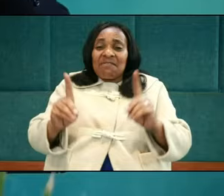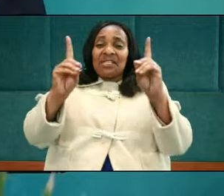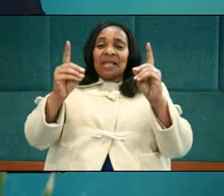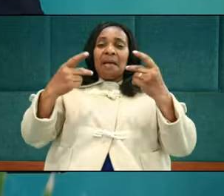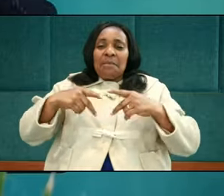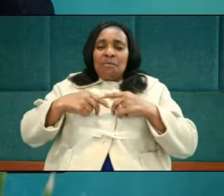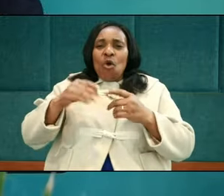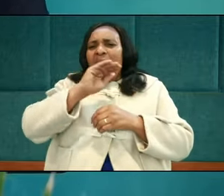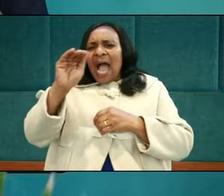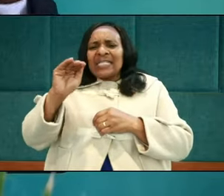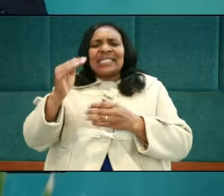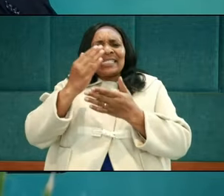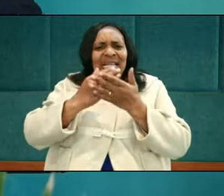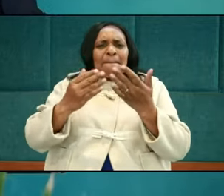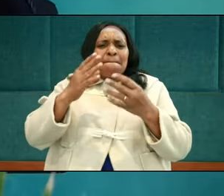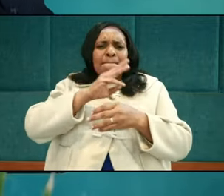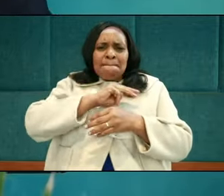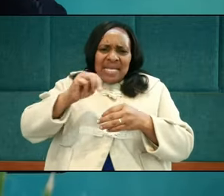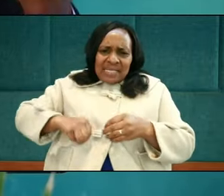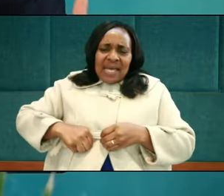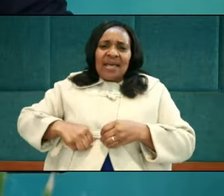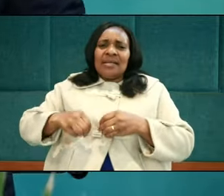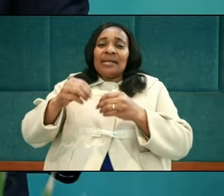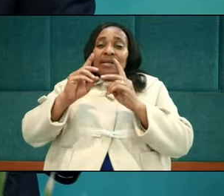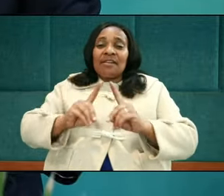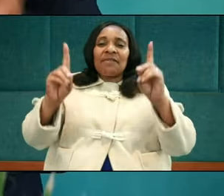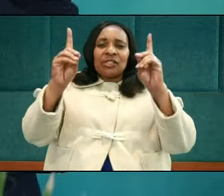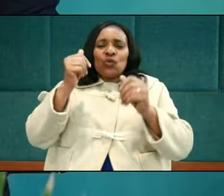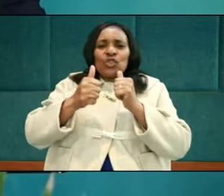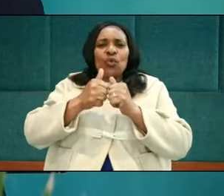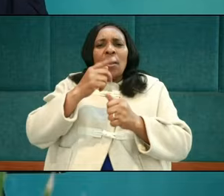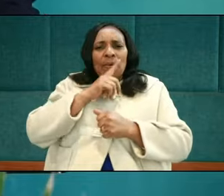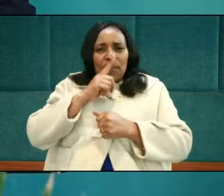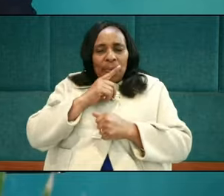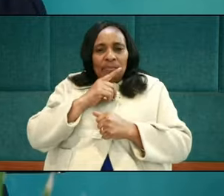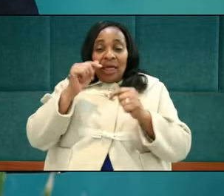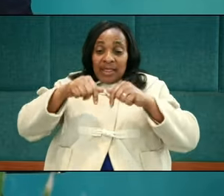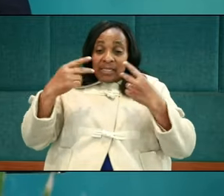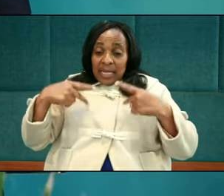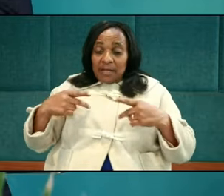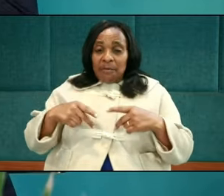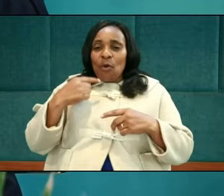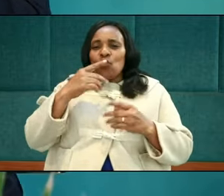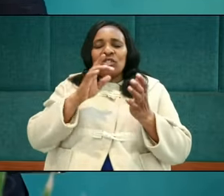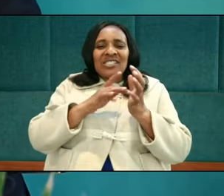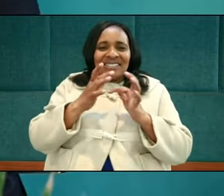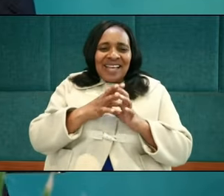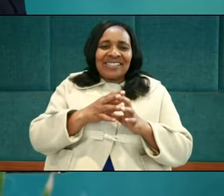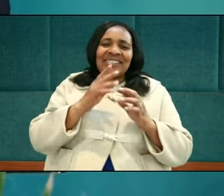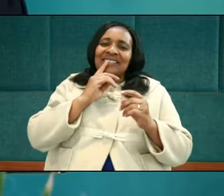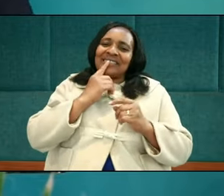for a messianic deliverance was so, so intense. These are the people Jesus is